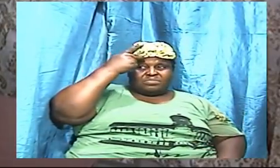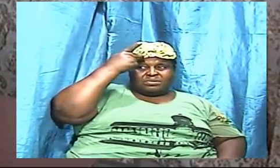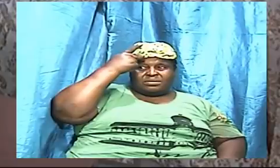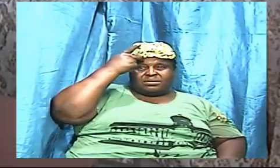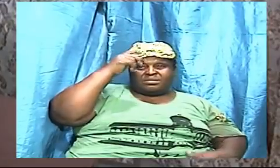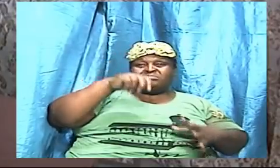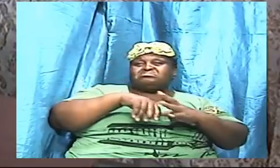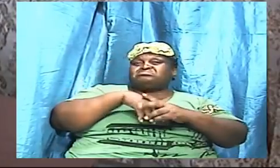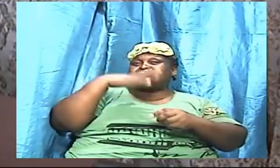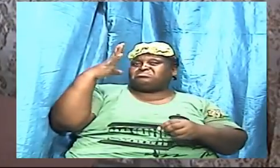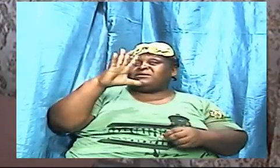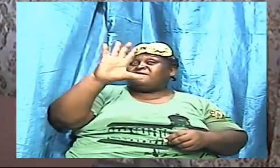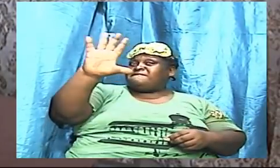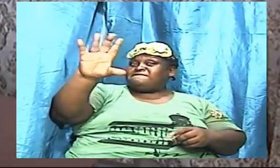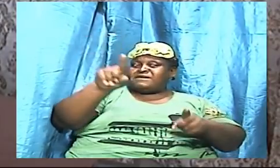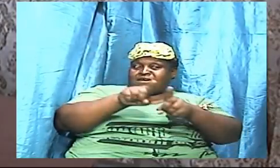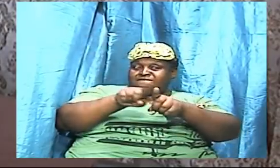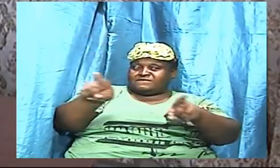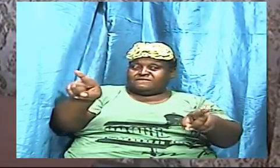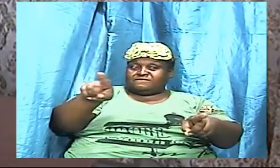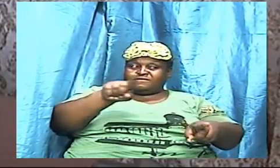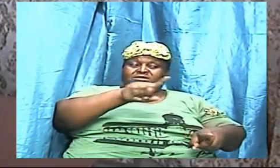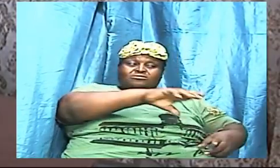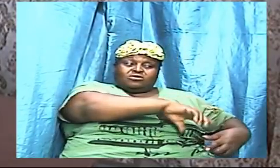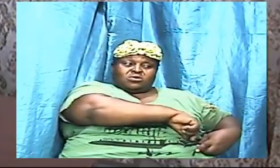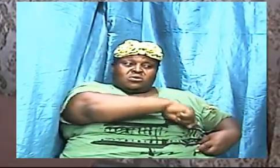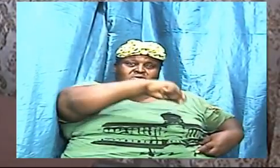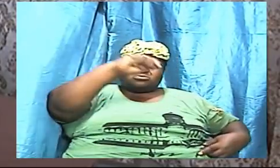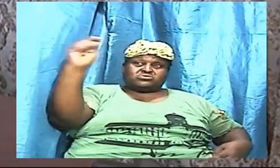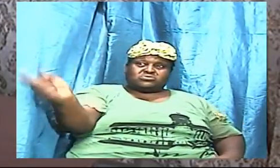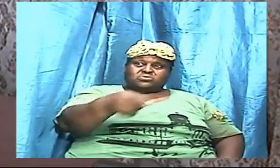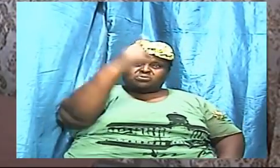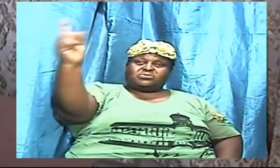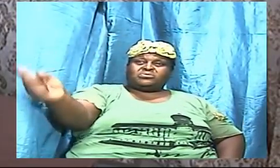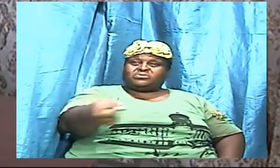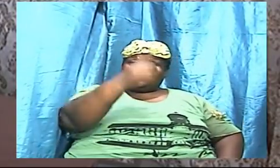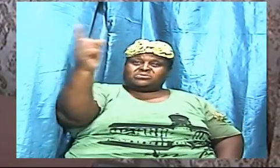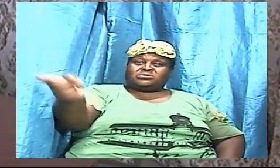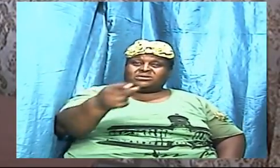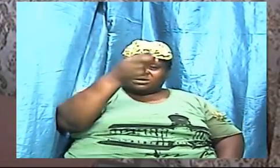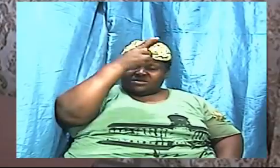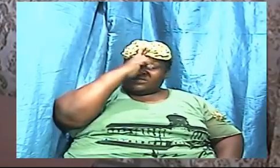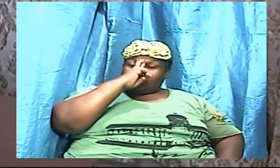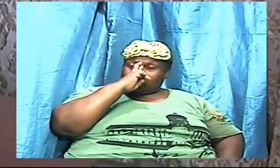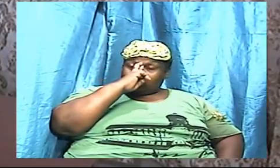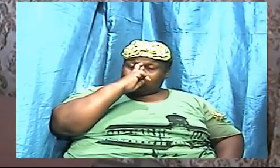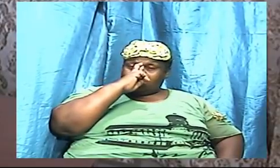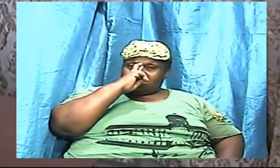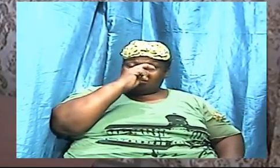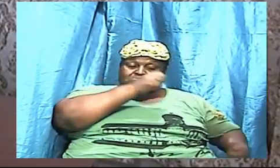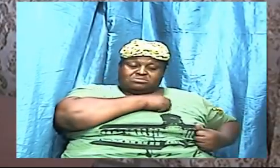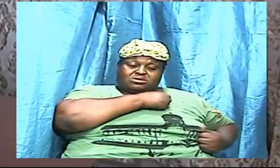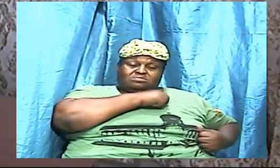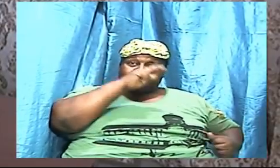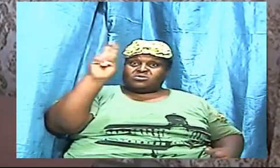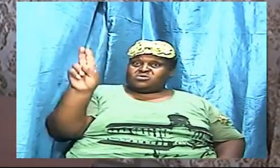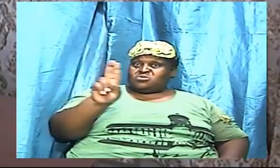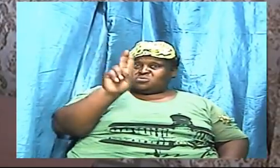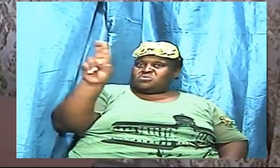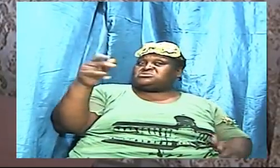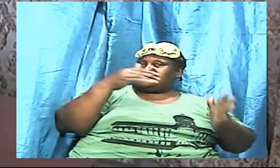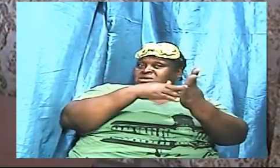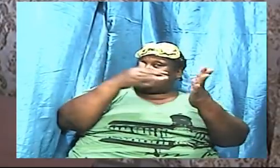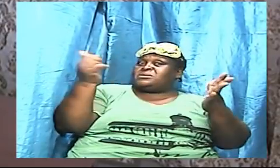different swords that the Roman army used over time, Paul